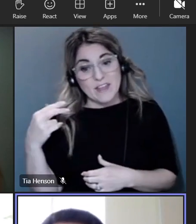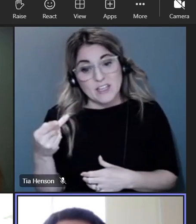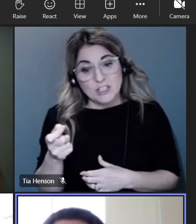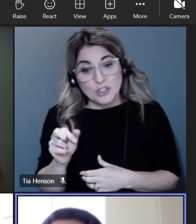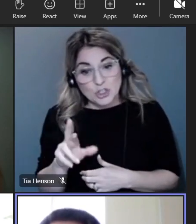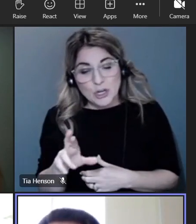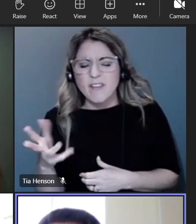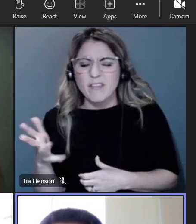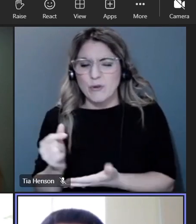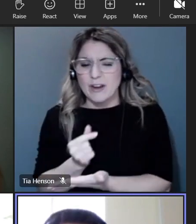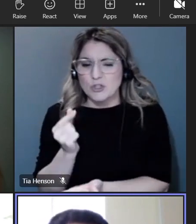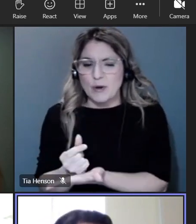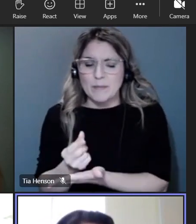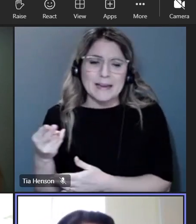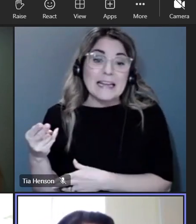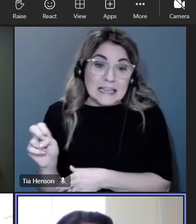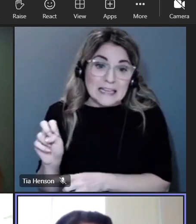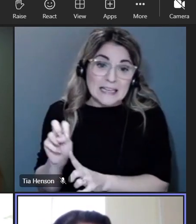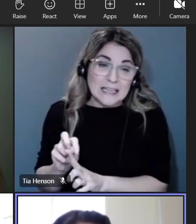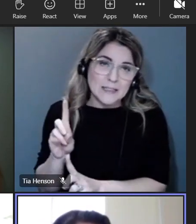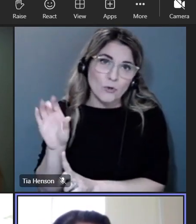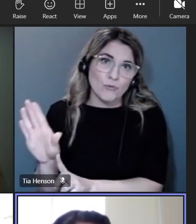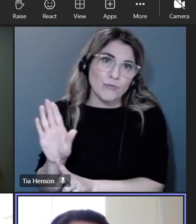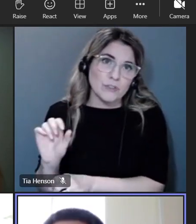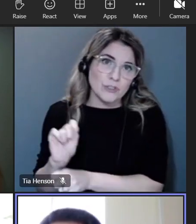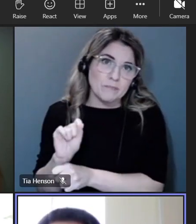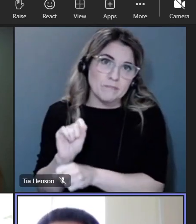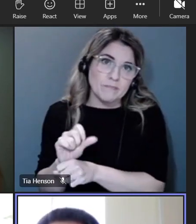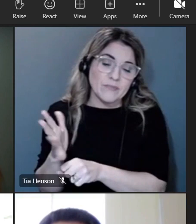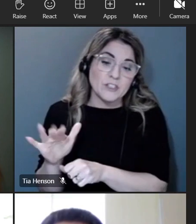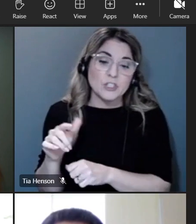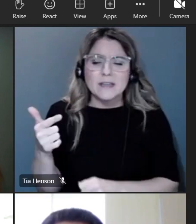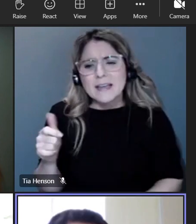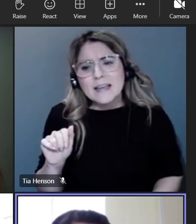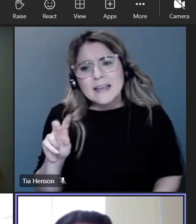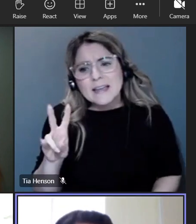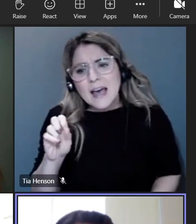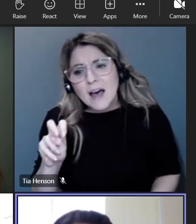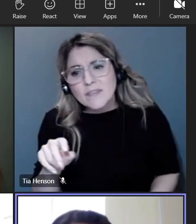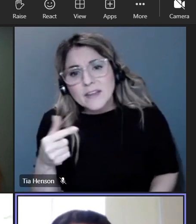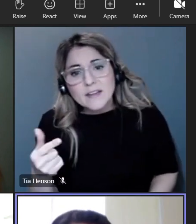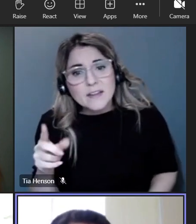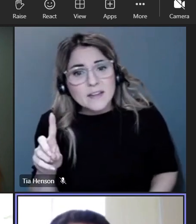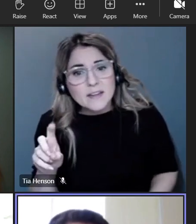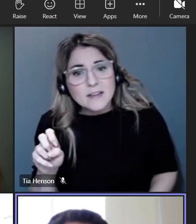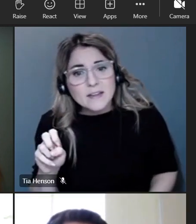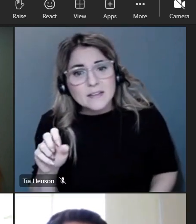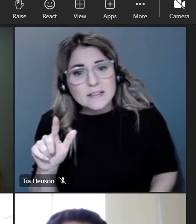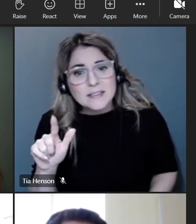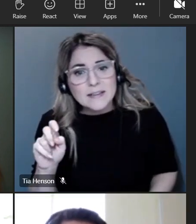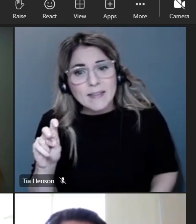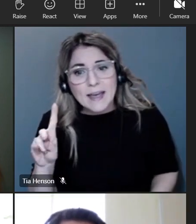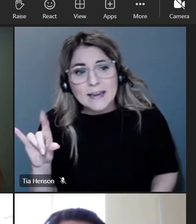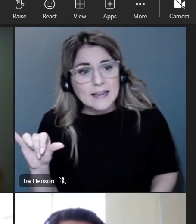has since graduated but he did a fantastic job Gavin Delaney anything you want to share